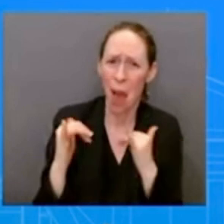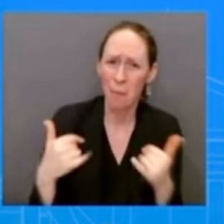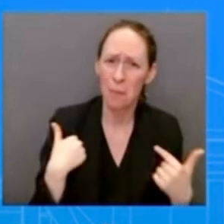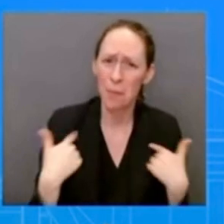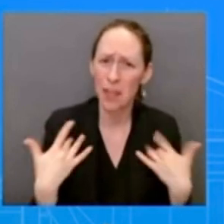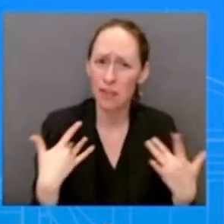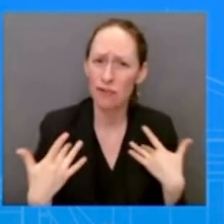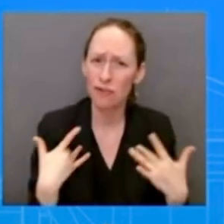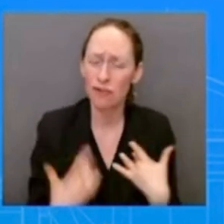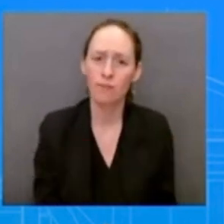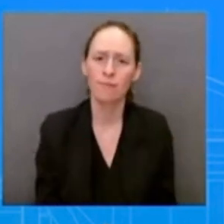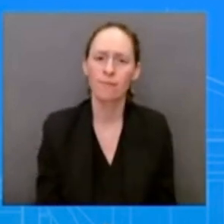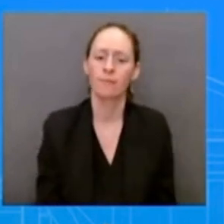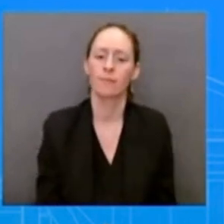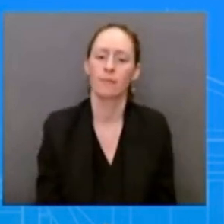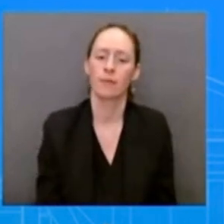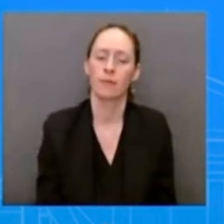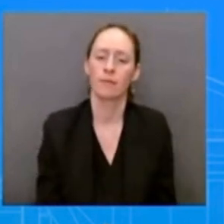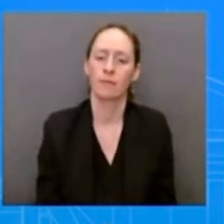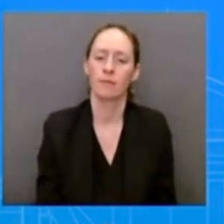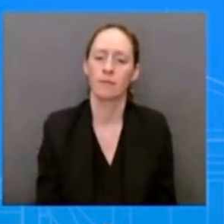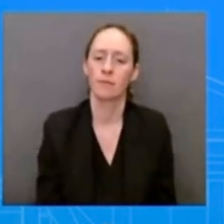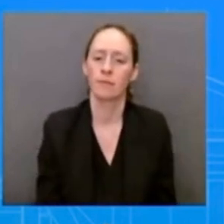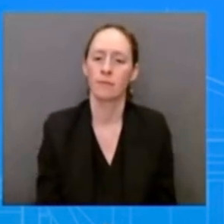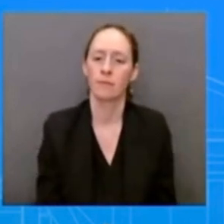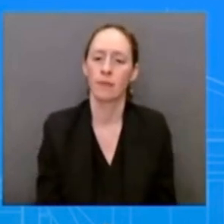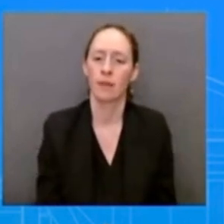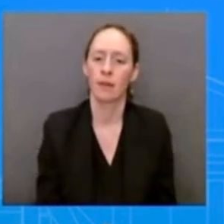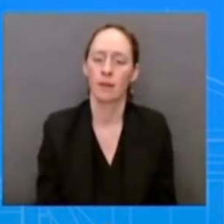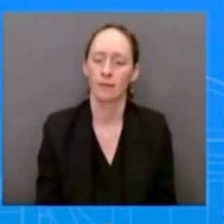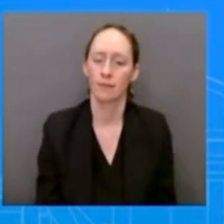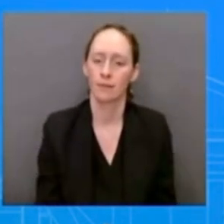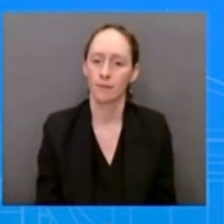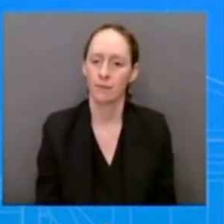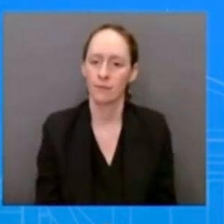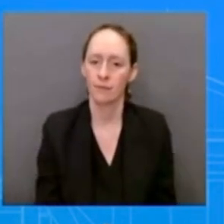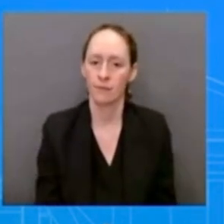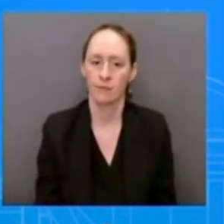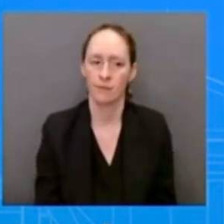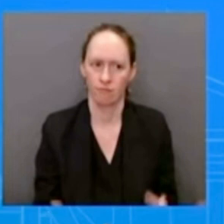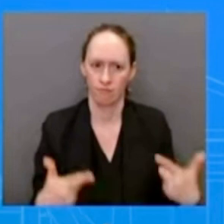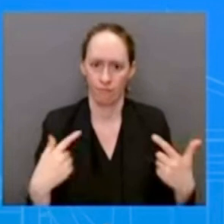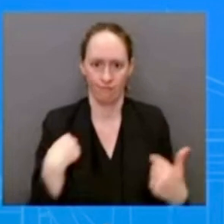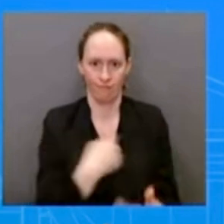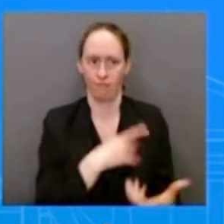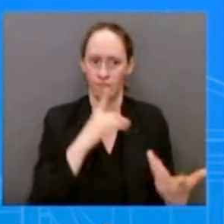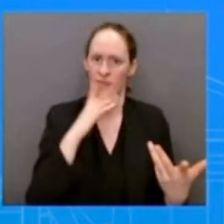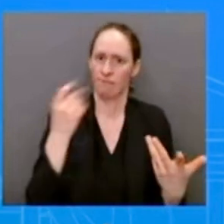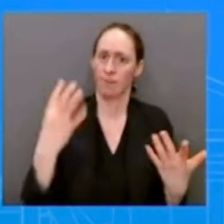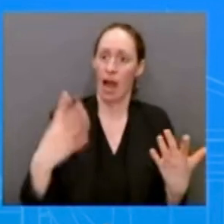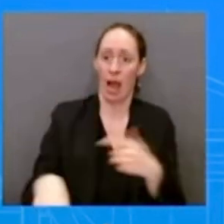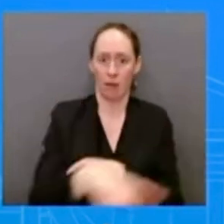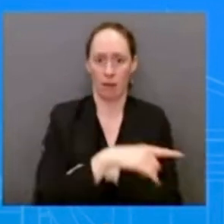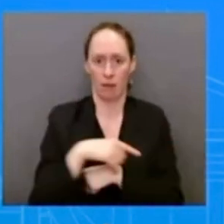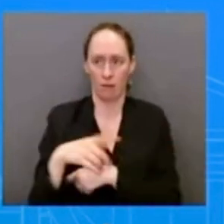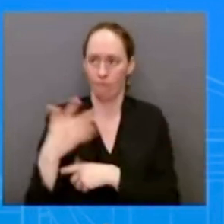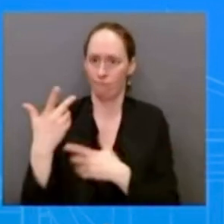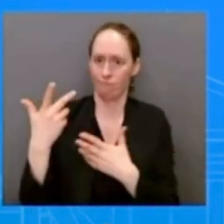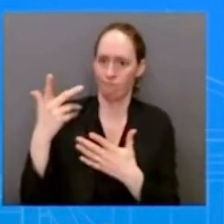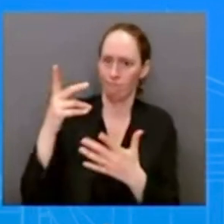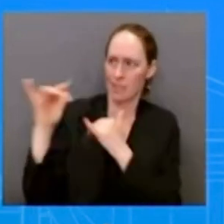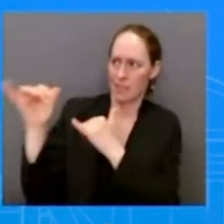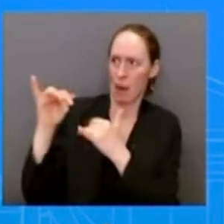hemispheric a shared regional challenge so I have no doubt that they'll discuss it um and um on norad modernization